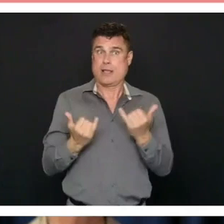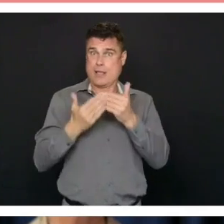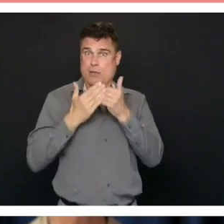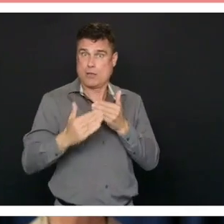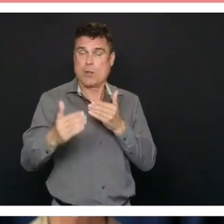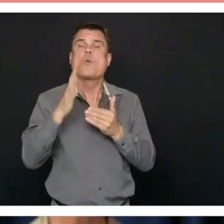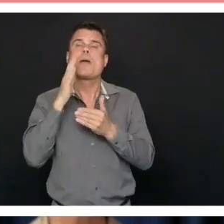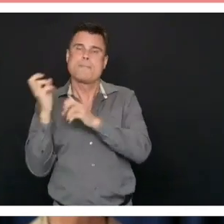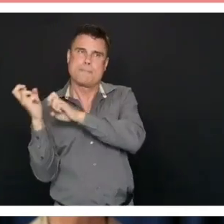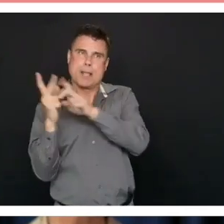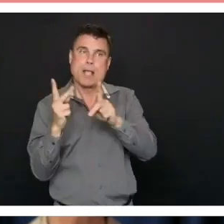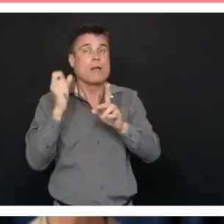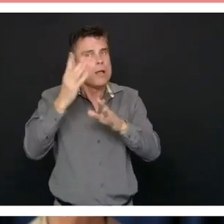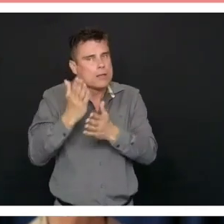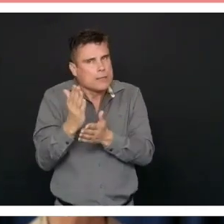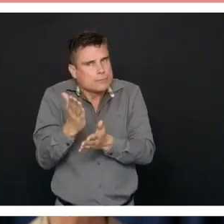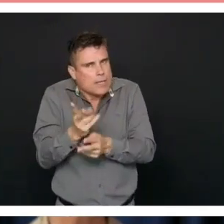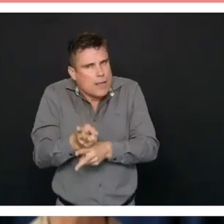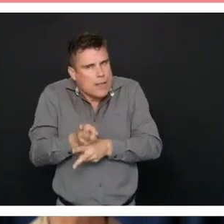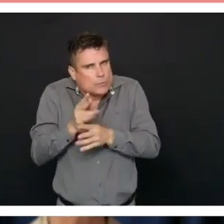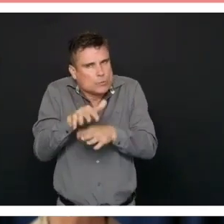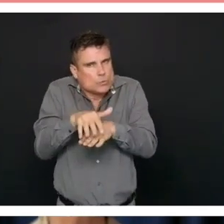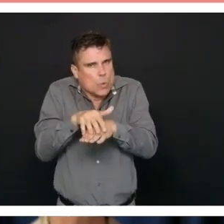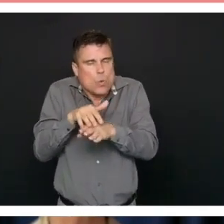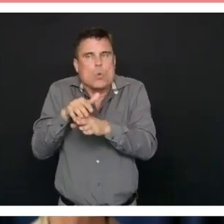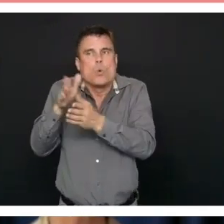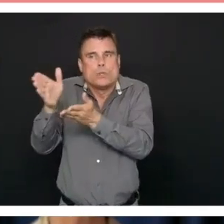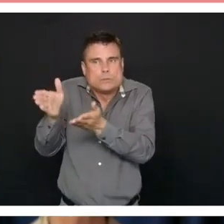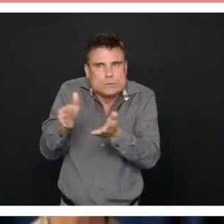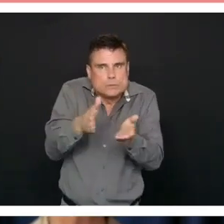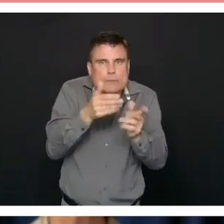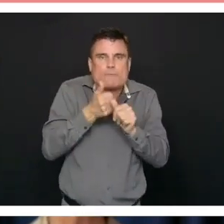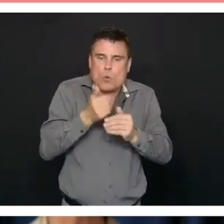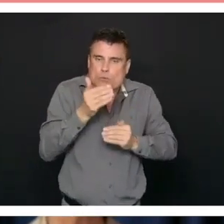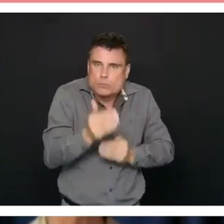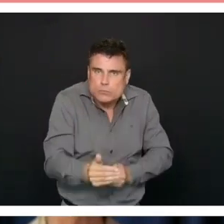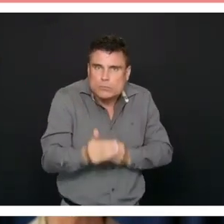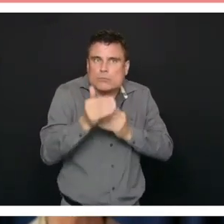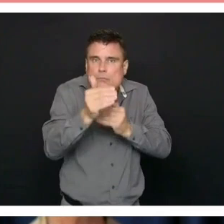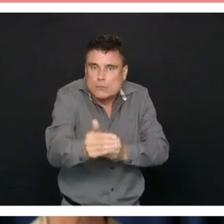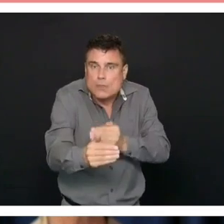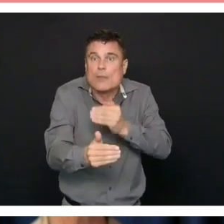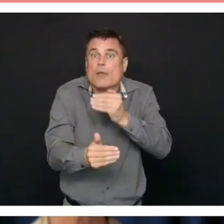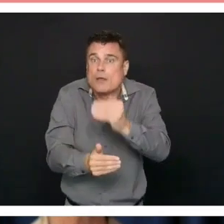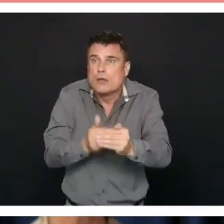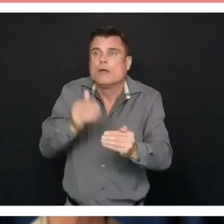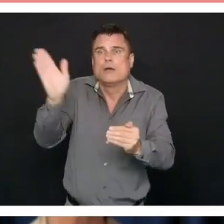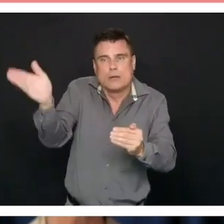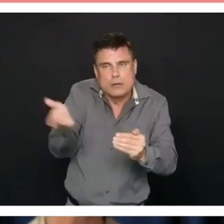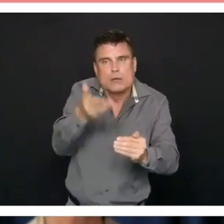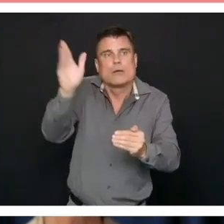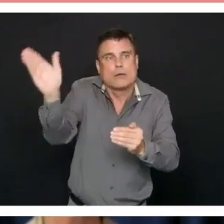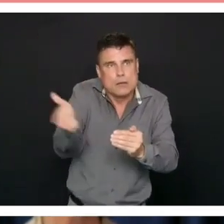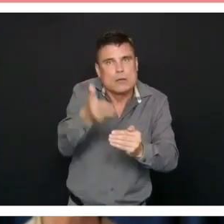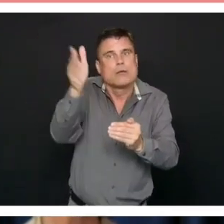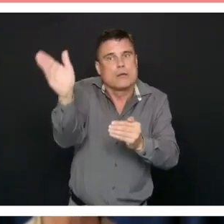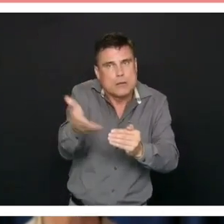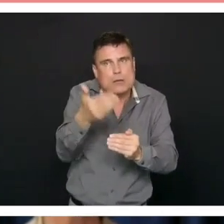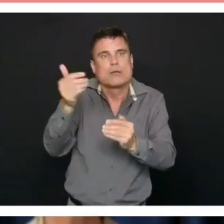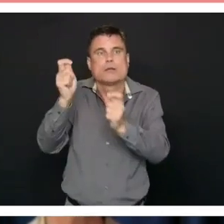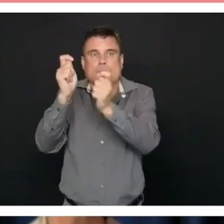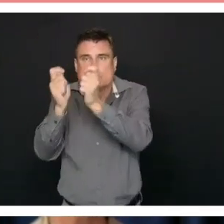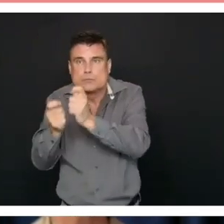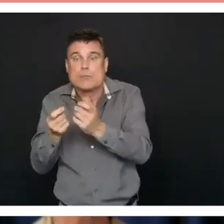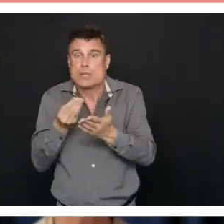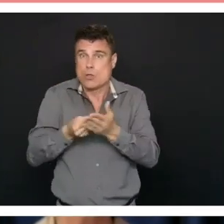Henry and other public health officials as we bring in the important changes to how the province will operate within the economy and within our health care